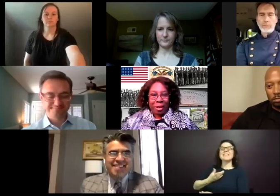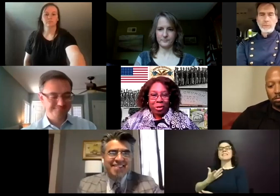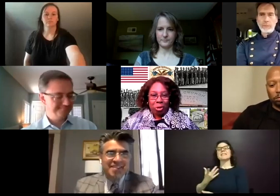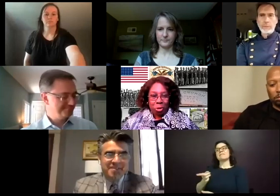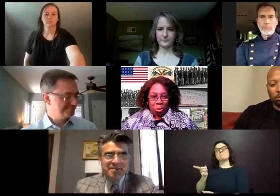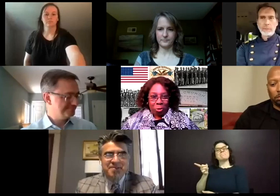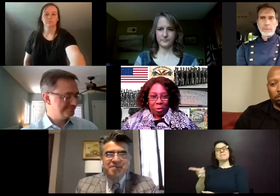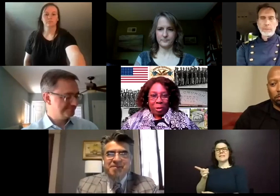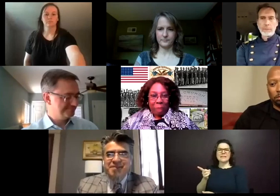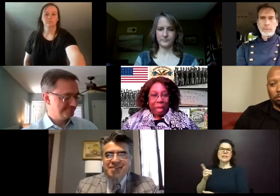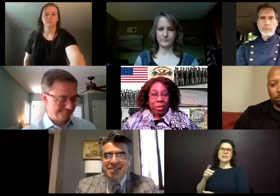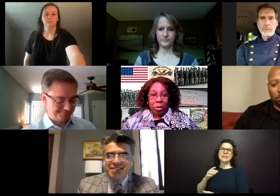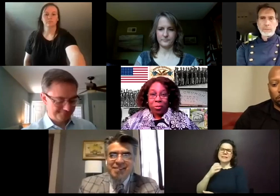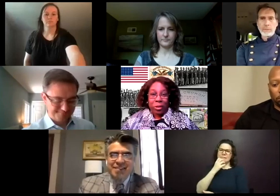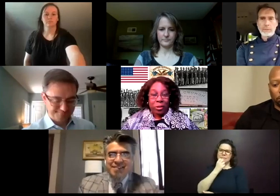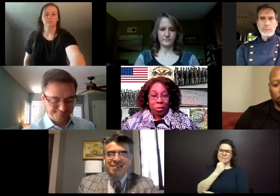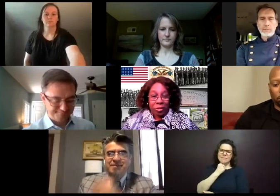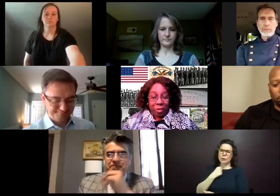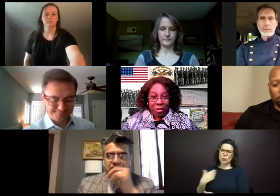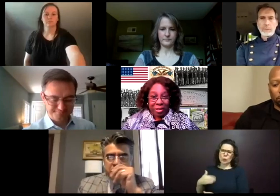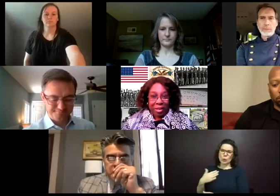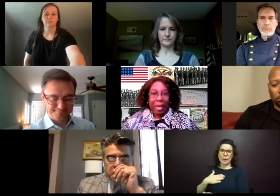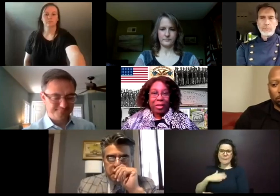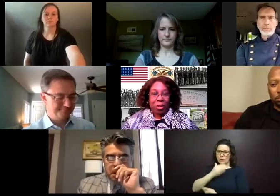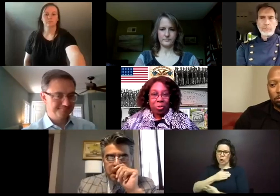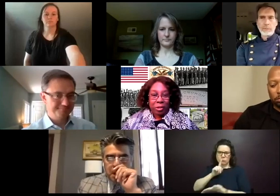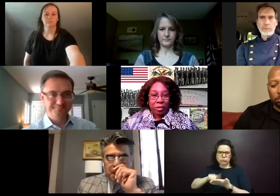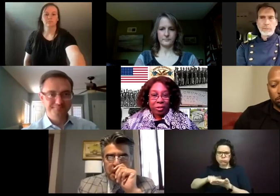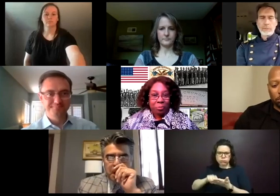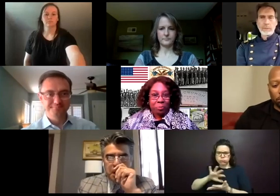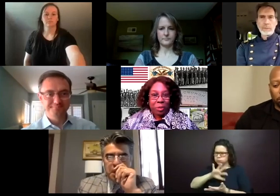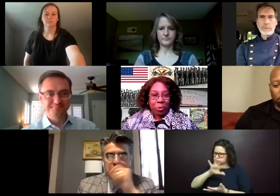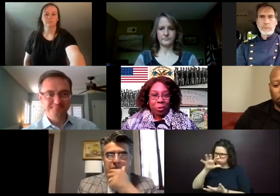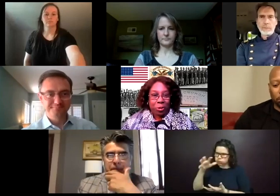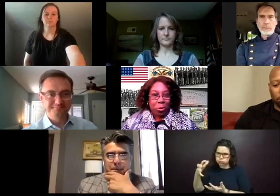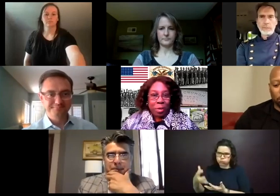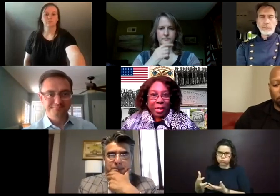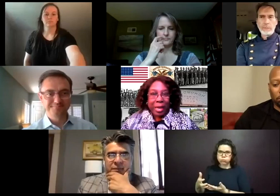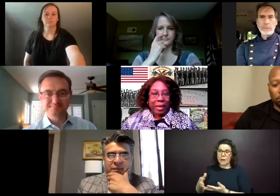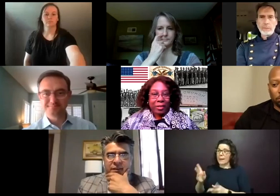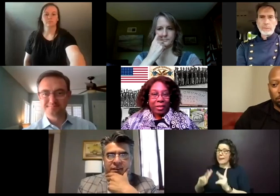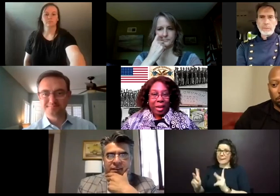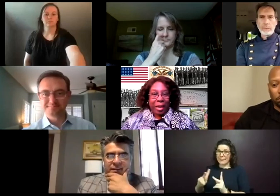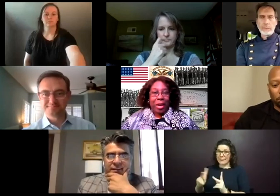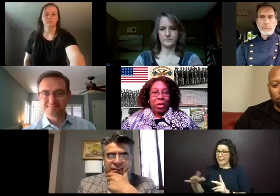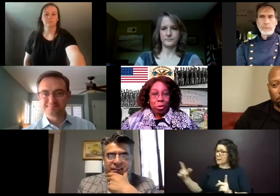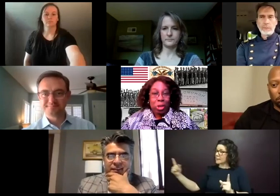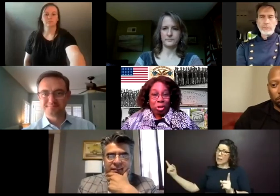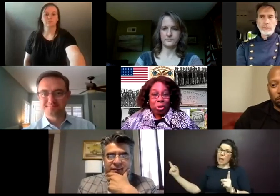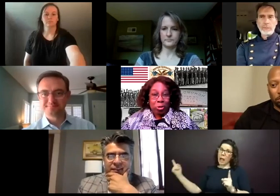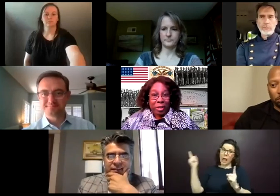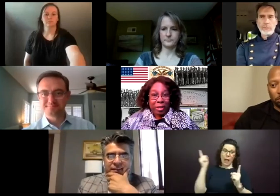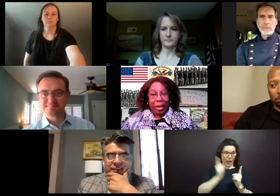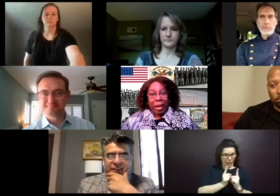a jewel. My daughter researches everything, and she brings these people to me and say, you